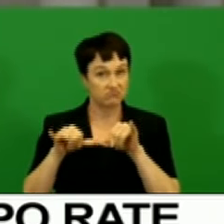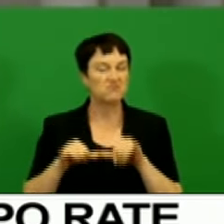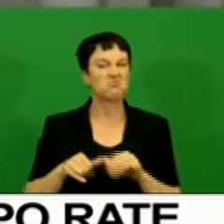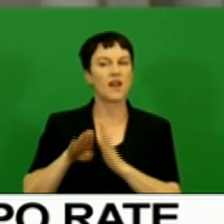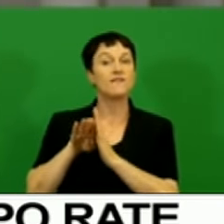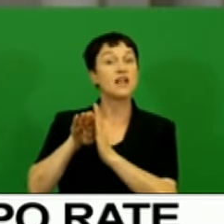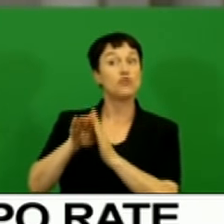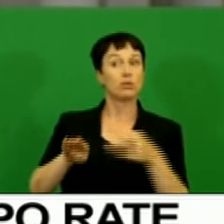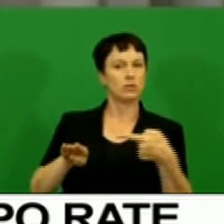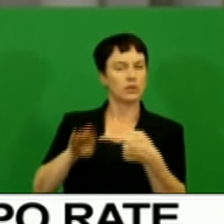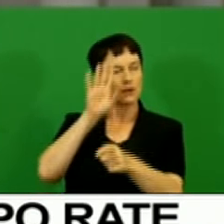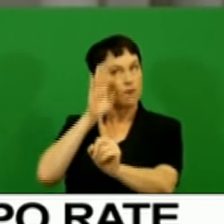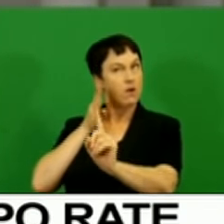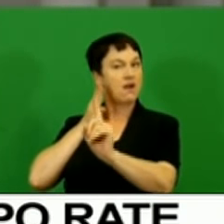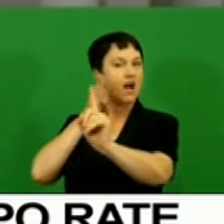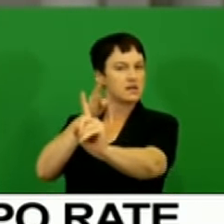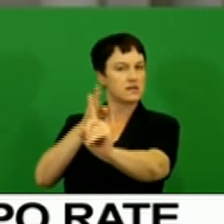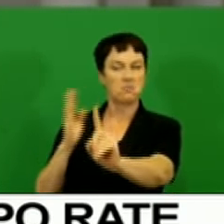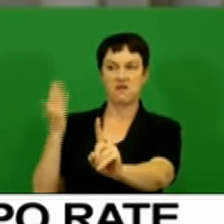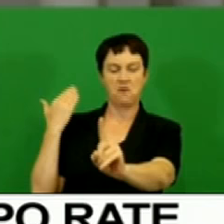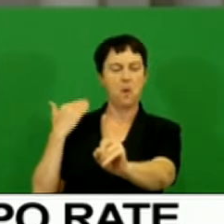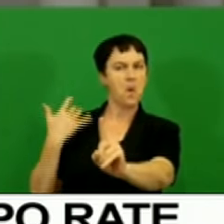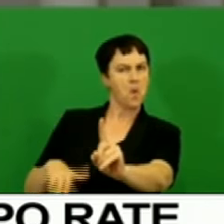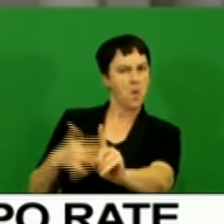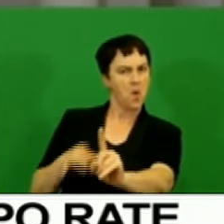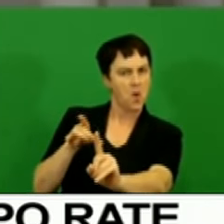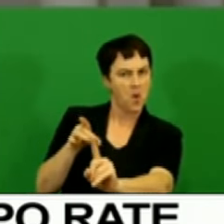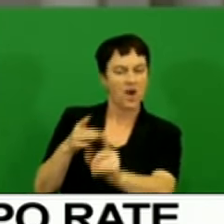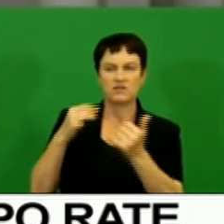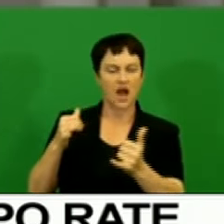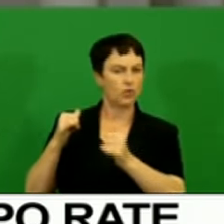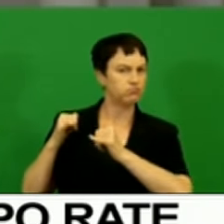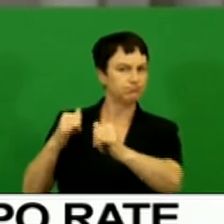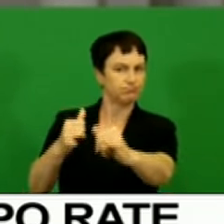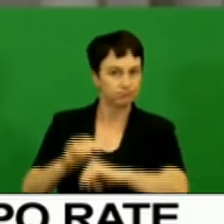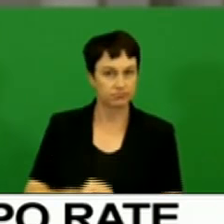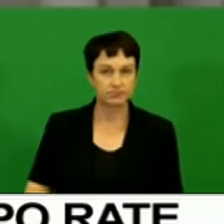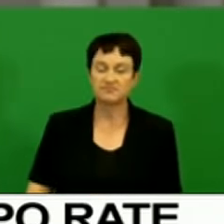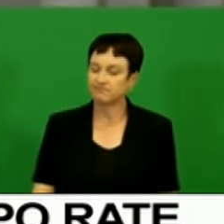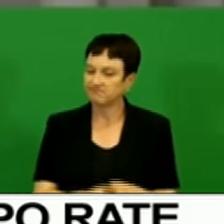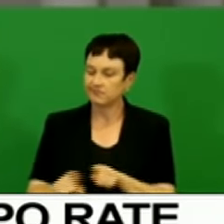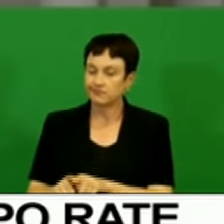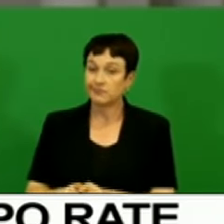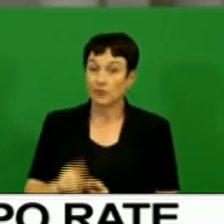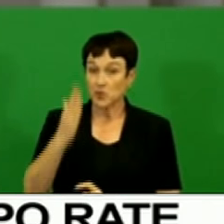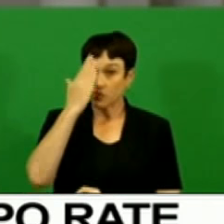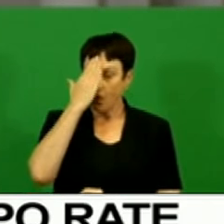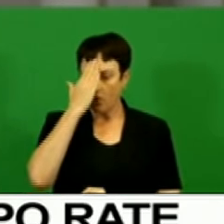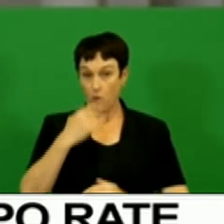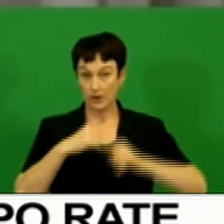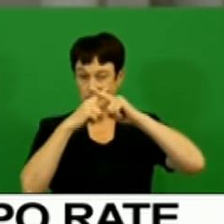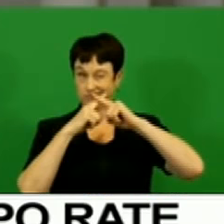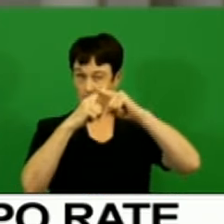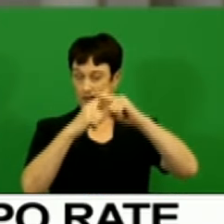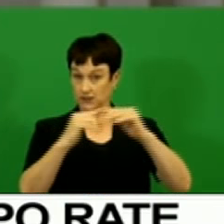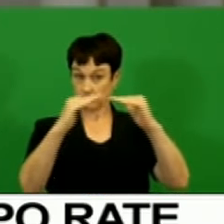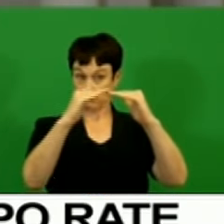forecast since the previous meeting, as well as the extension of the expected breach of the upper level of the